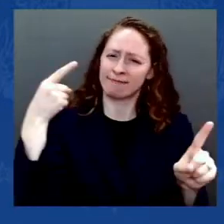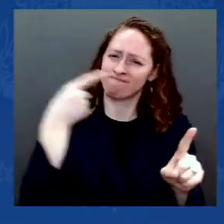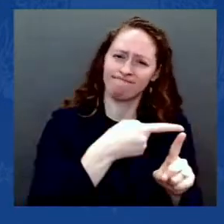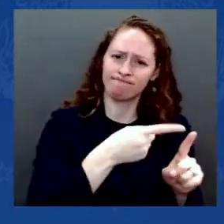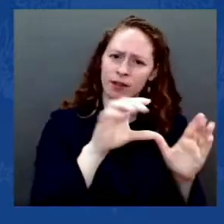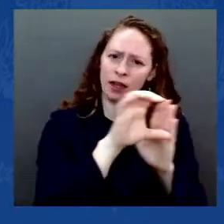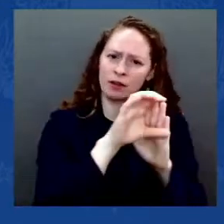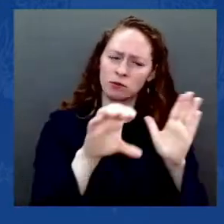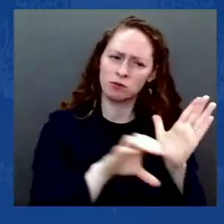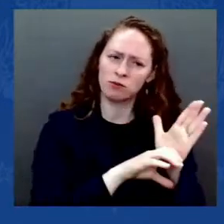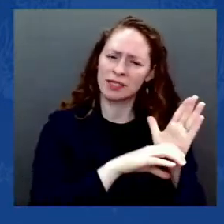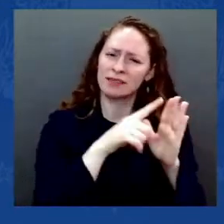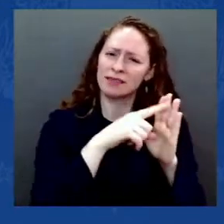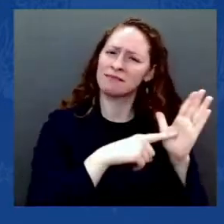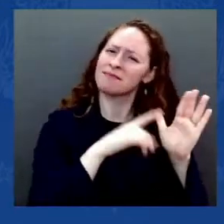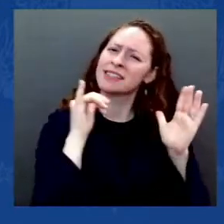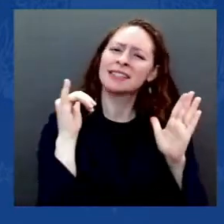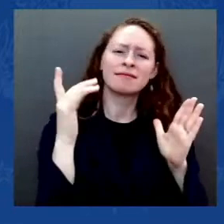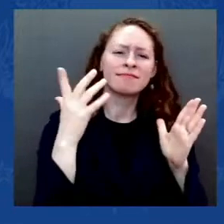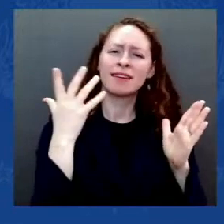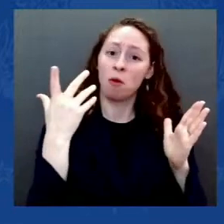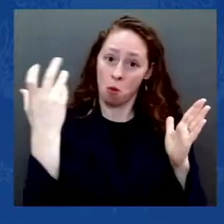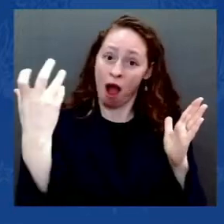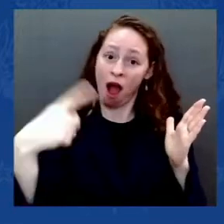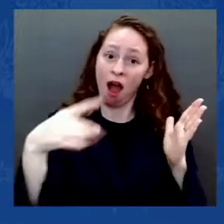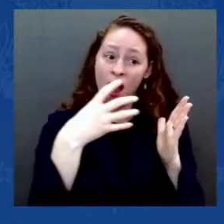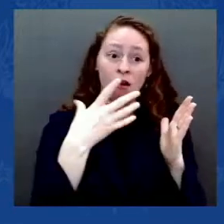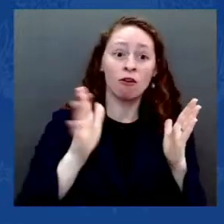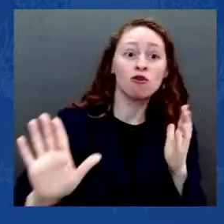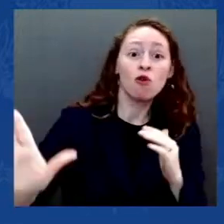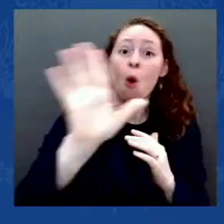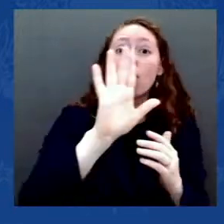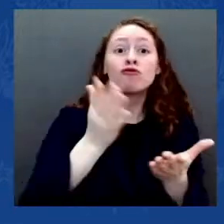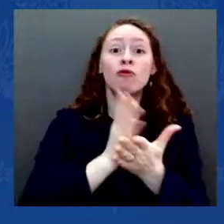the people, the all the people.